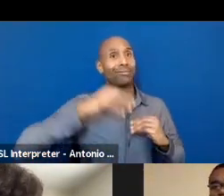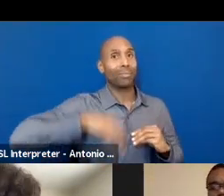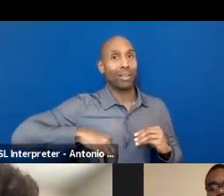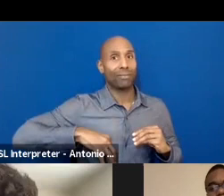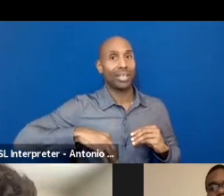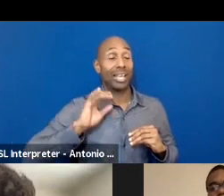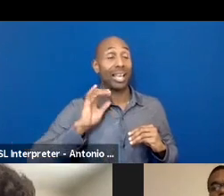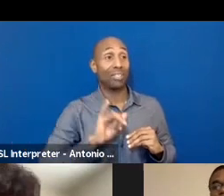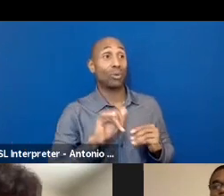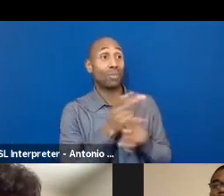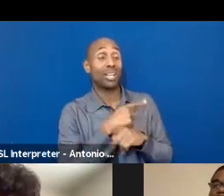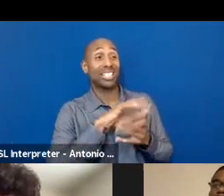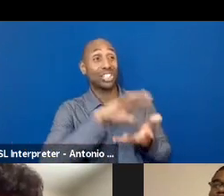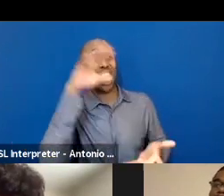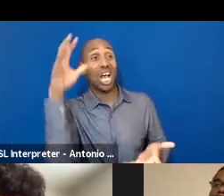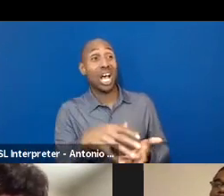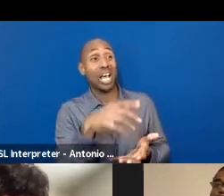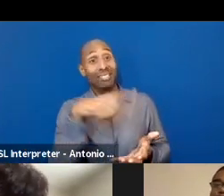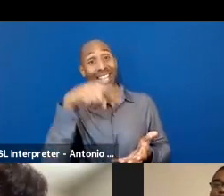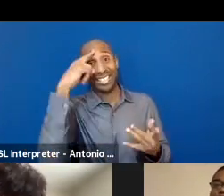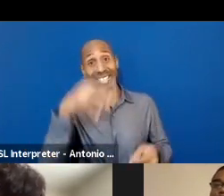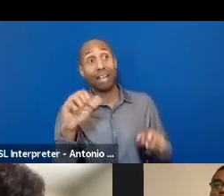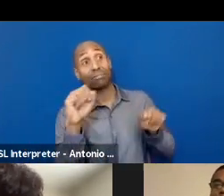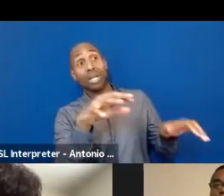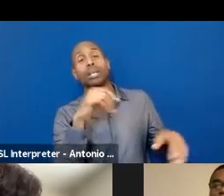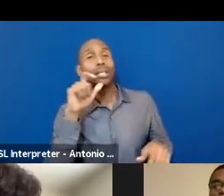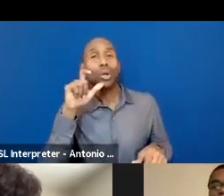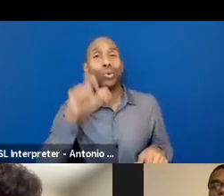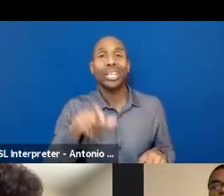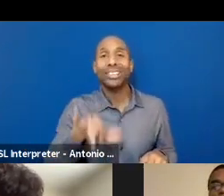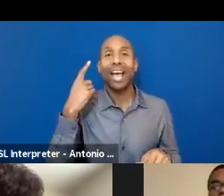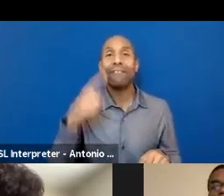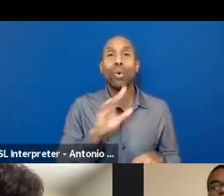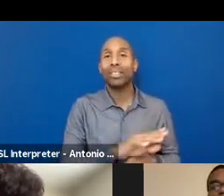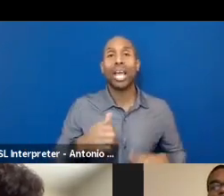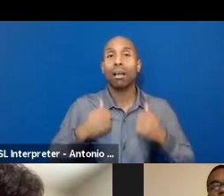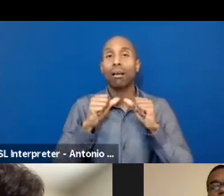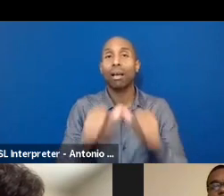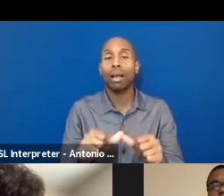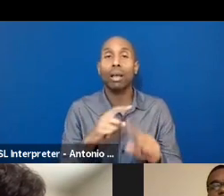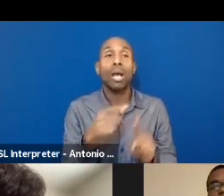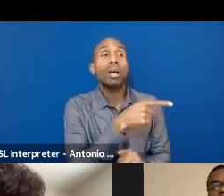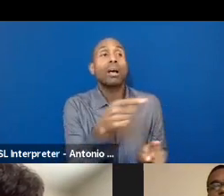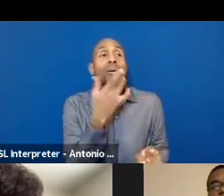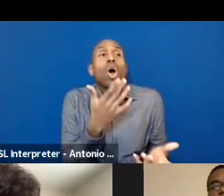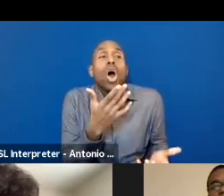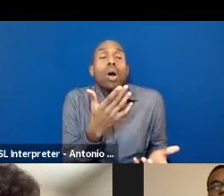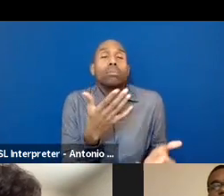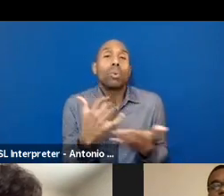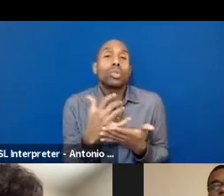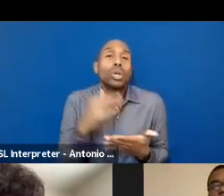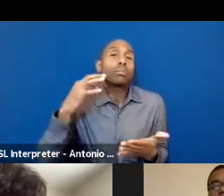that to survive or to be able to make more clothing. They just would rather make money from it. So the idea